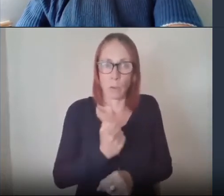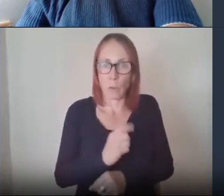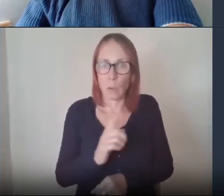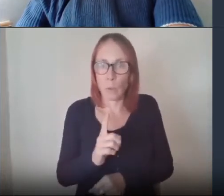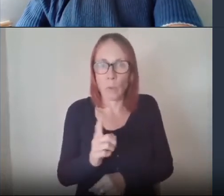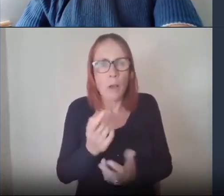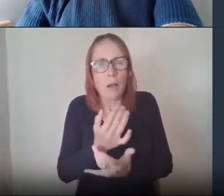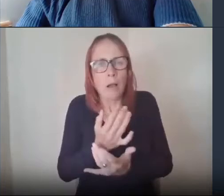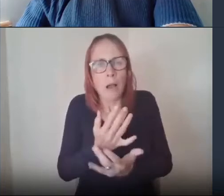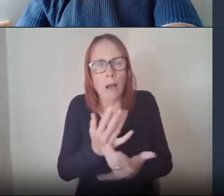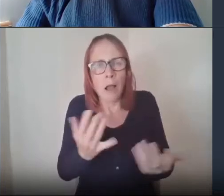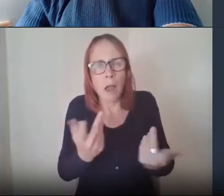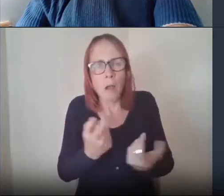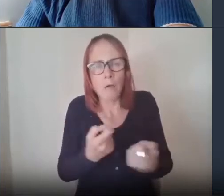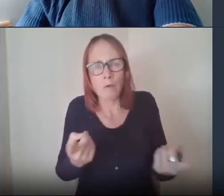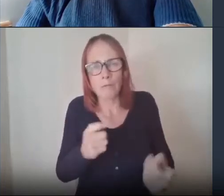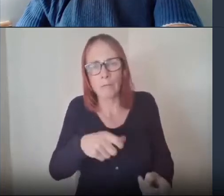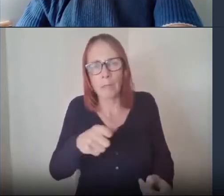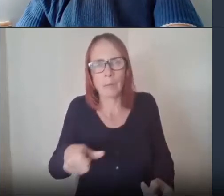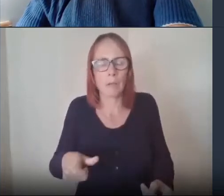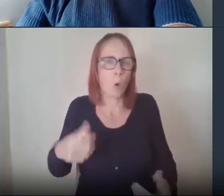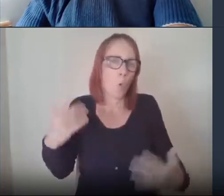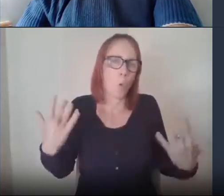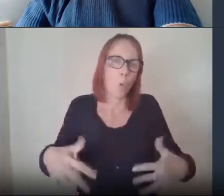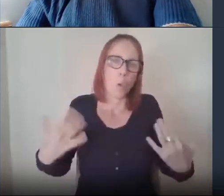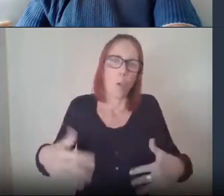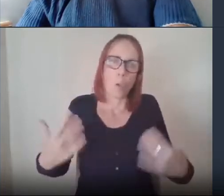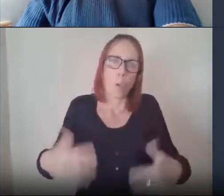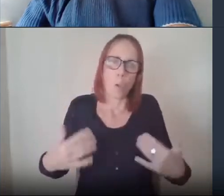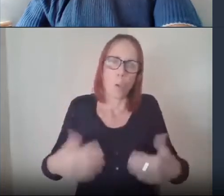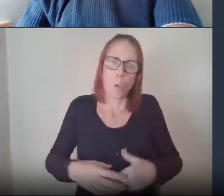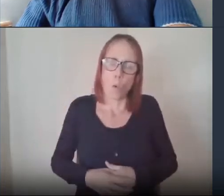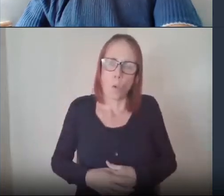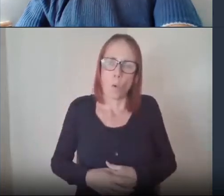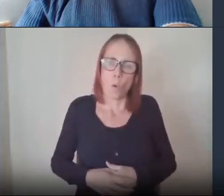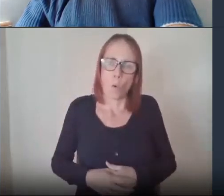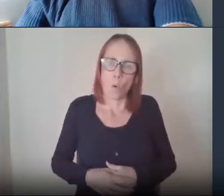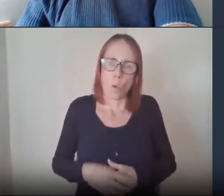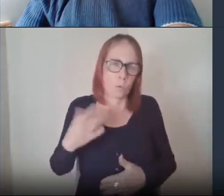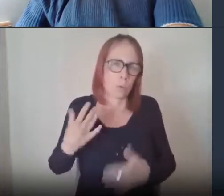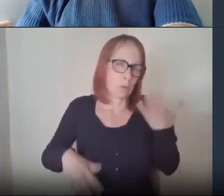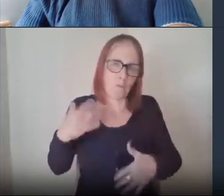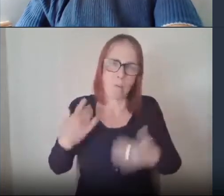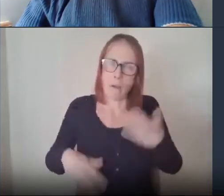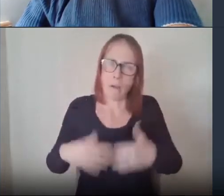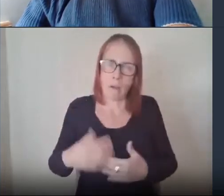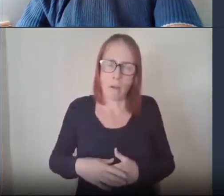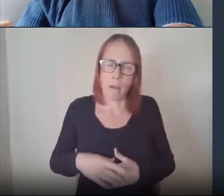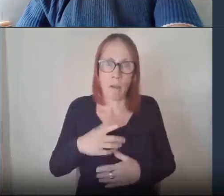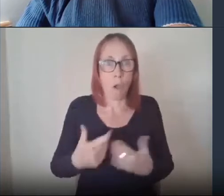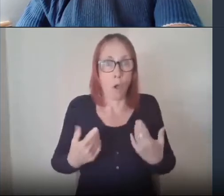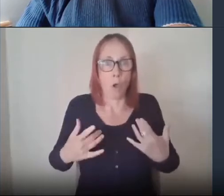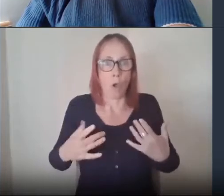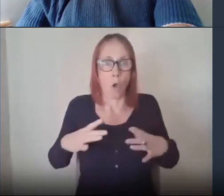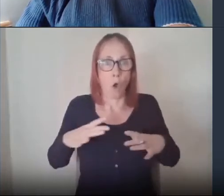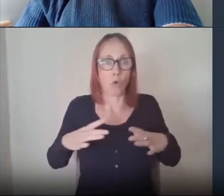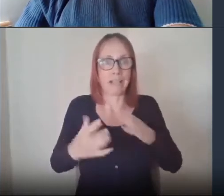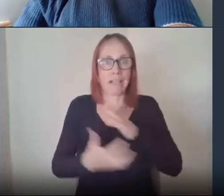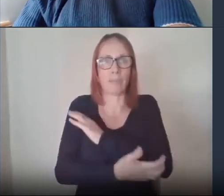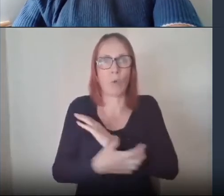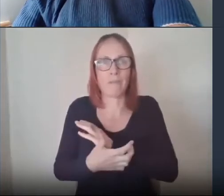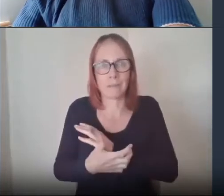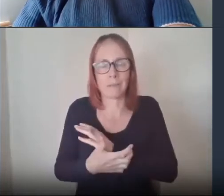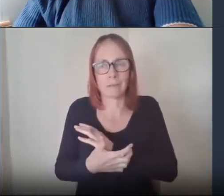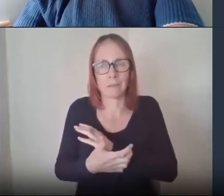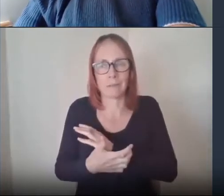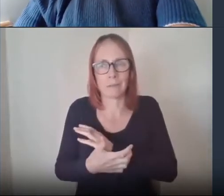um suffer because of lockdown and that were already living in poverty so if you were already in